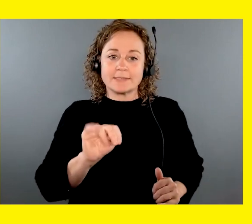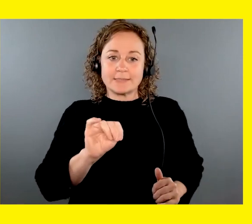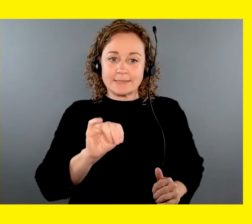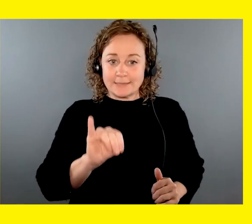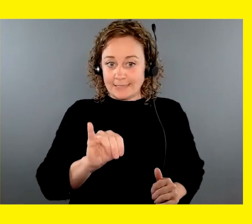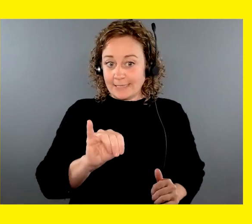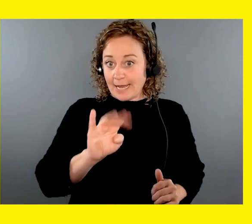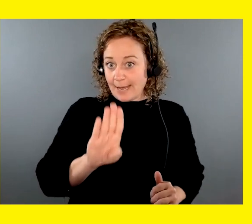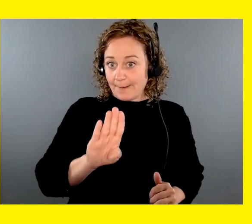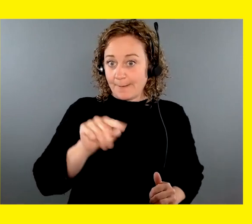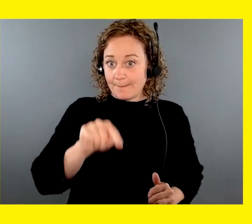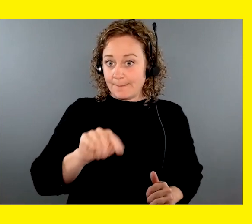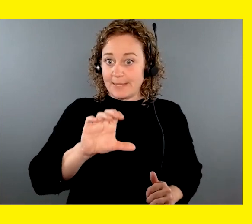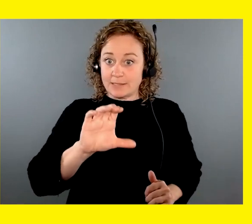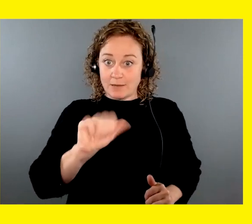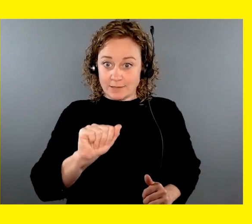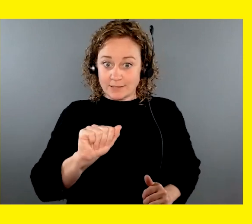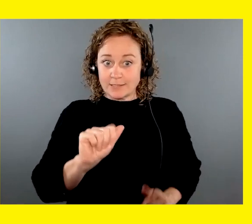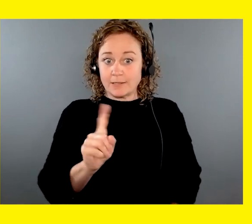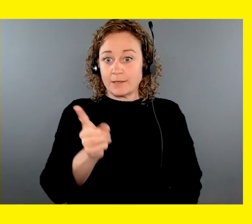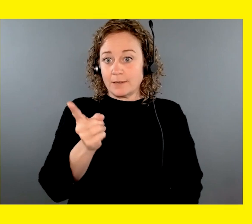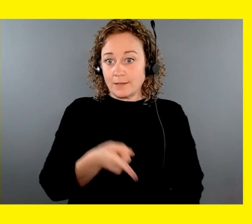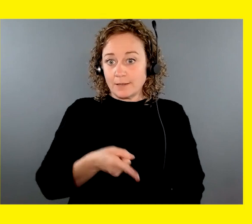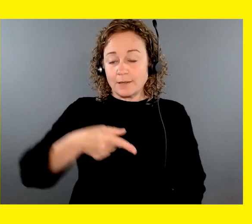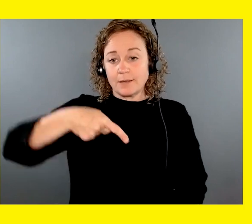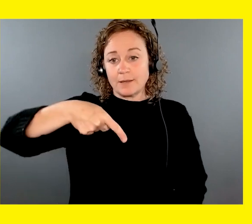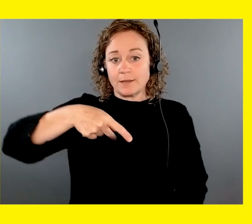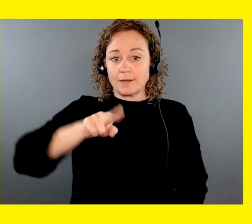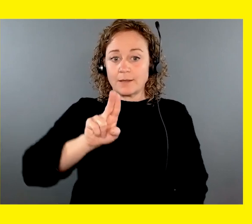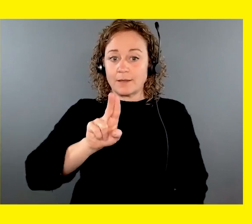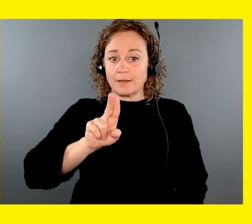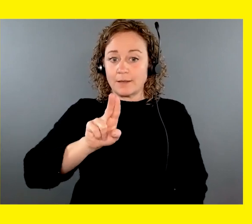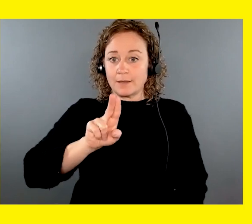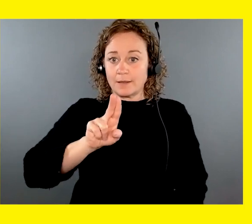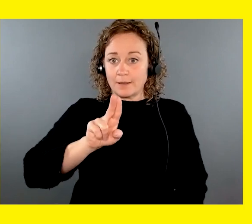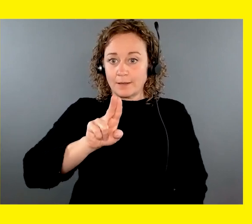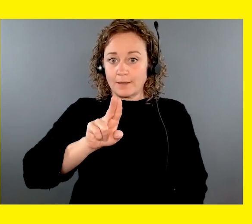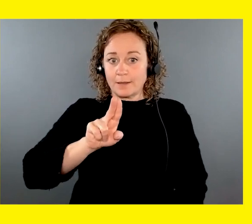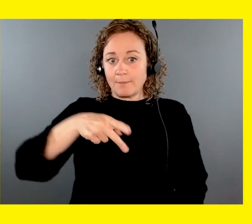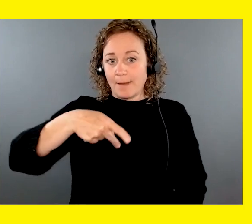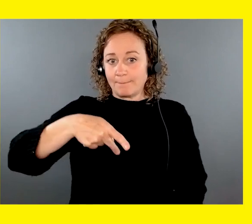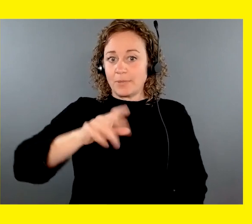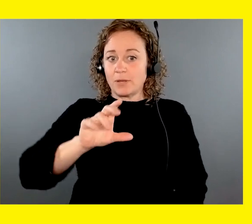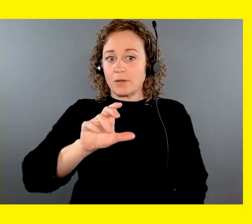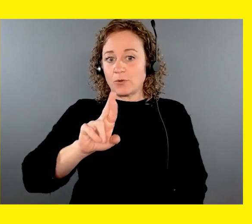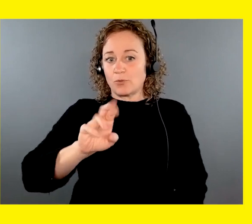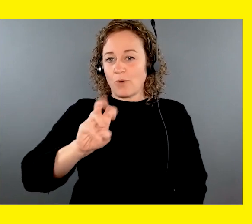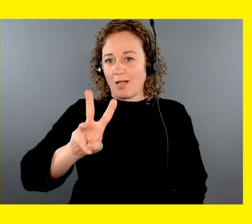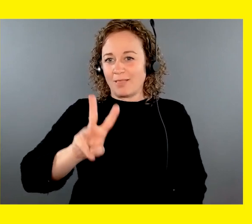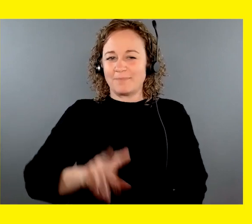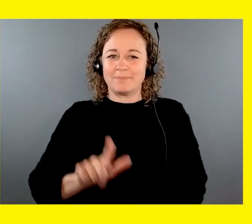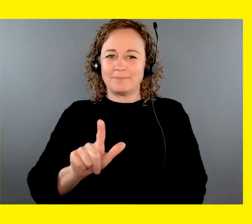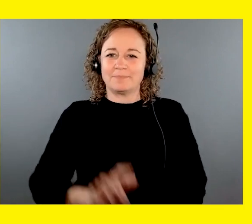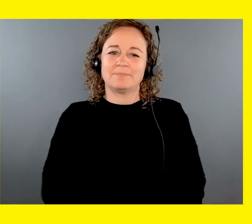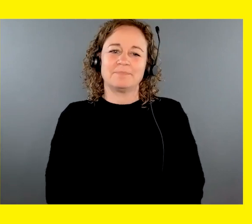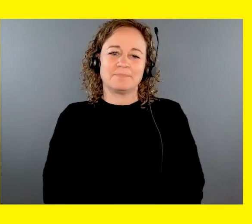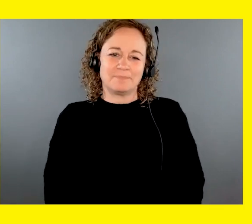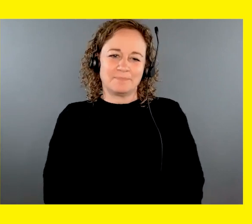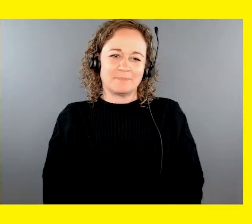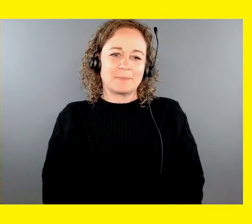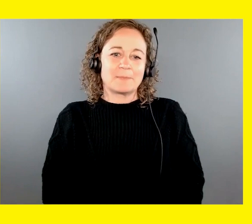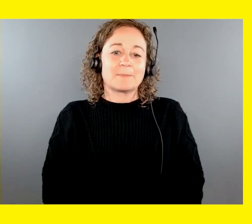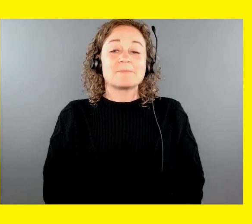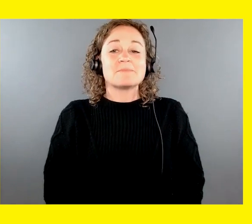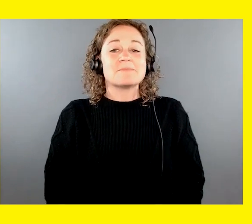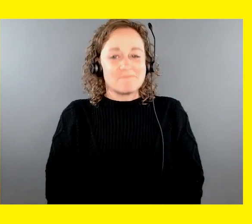cnib.ca slash pup crawl. Ben Mulroney. Well, thank you very much, Flanders.